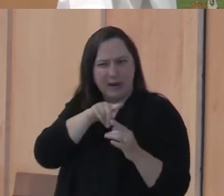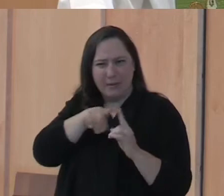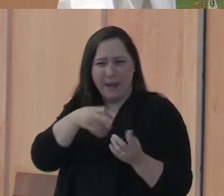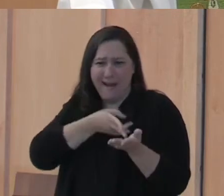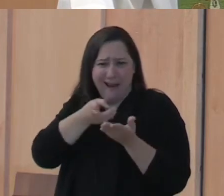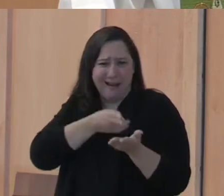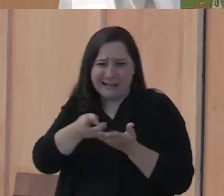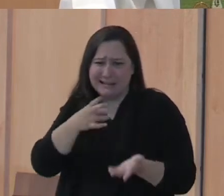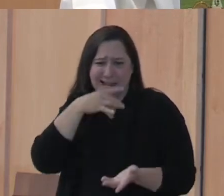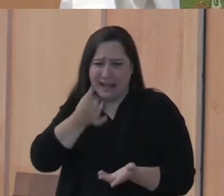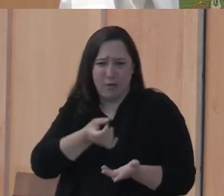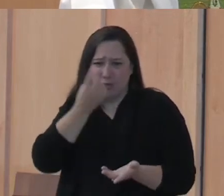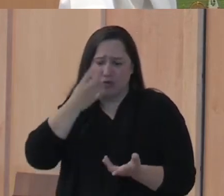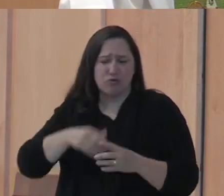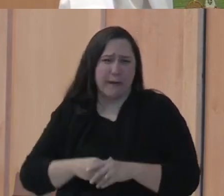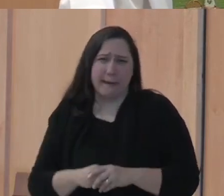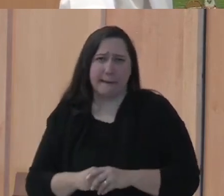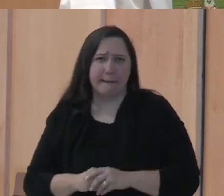it's saying.